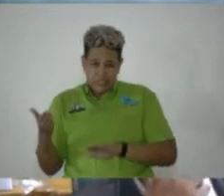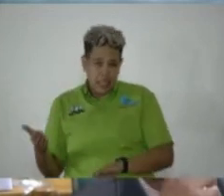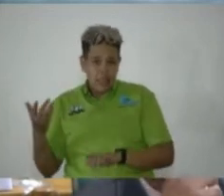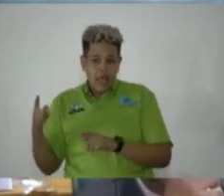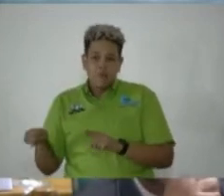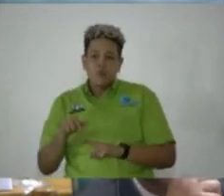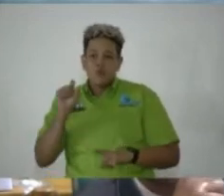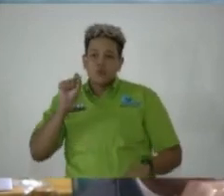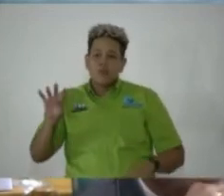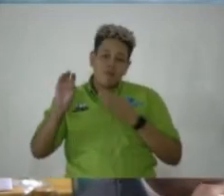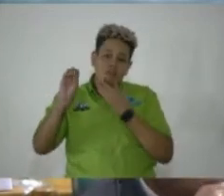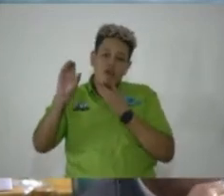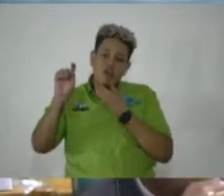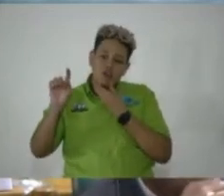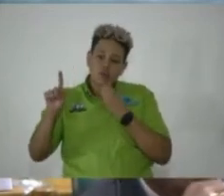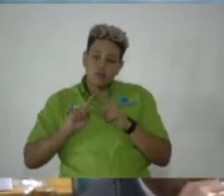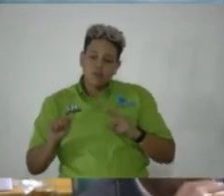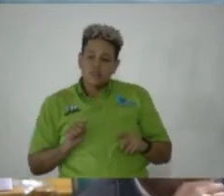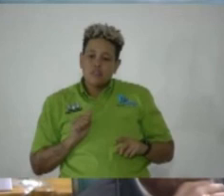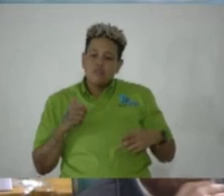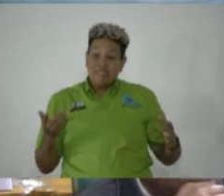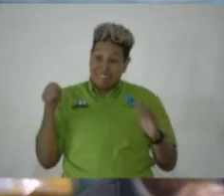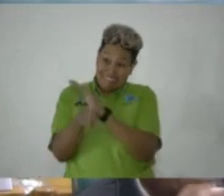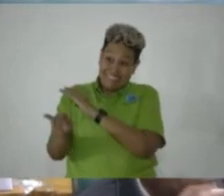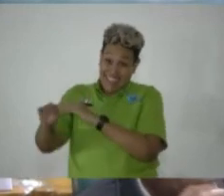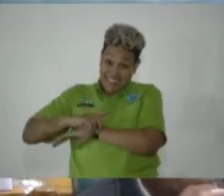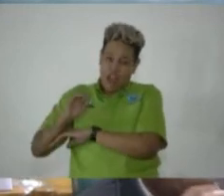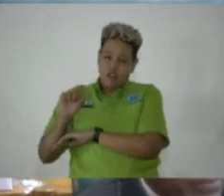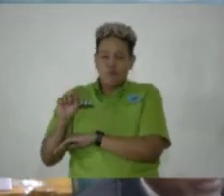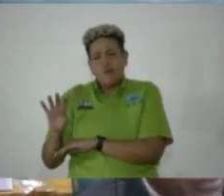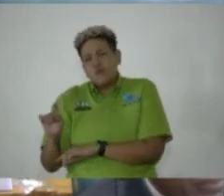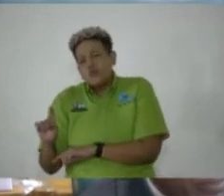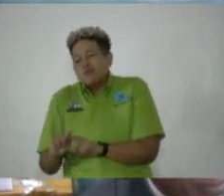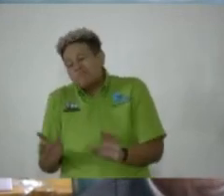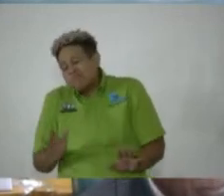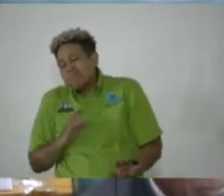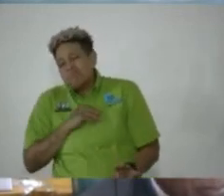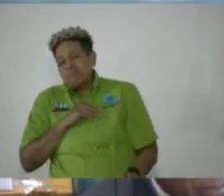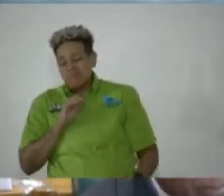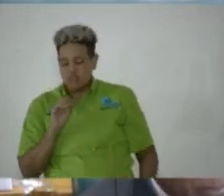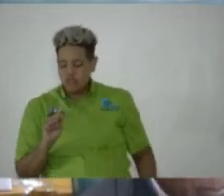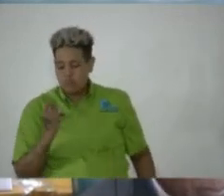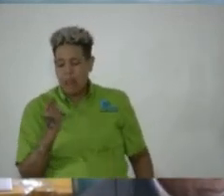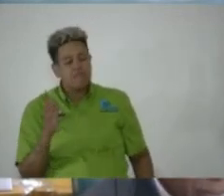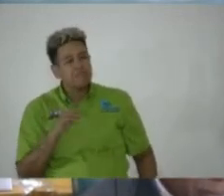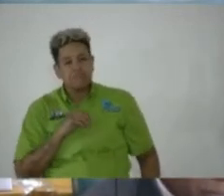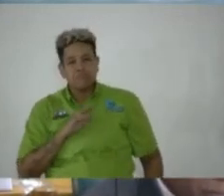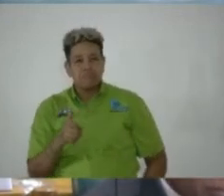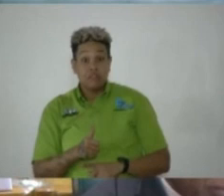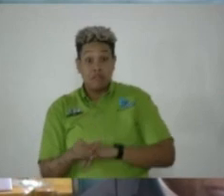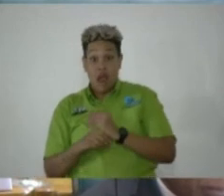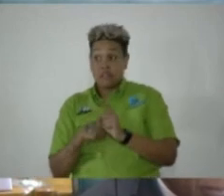is the 24th of October, but I am quite pleased to see that the government has decided to